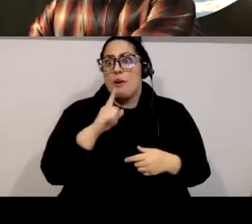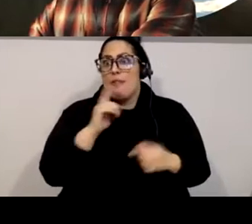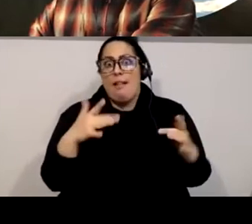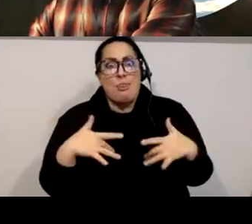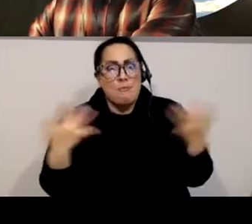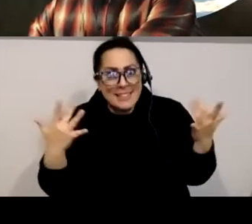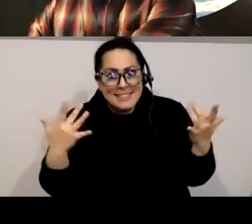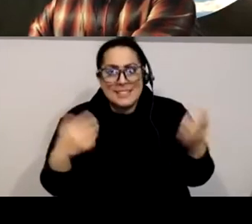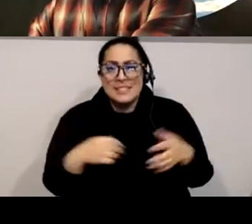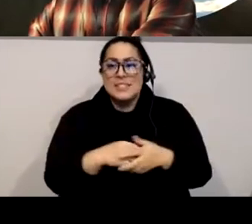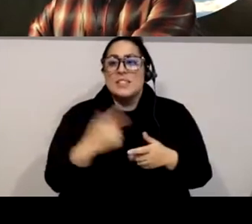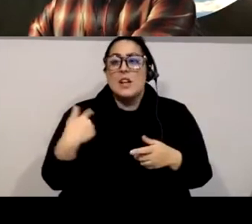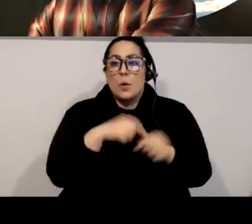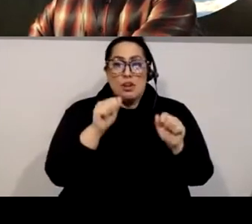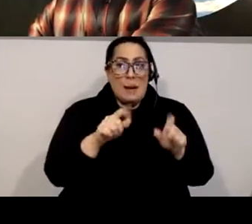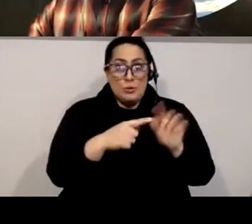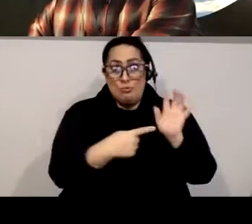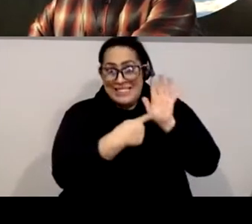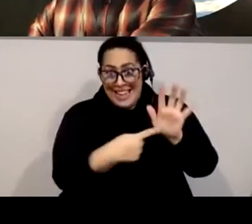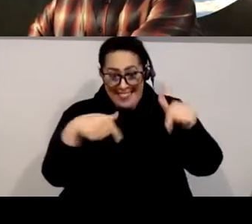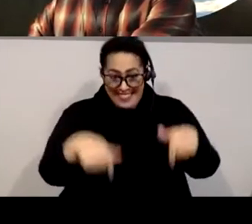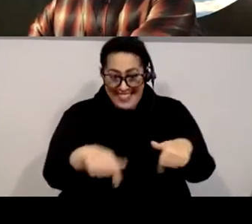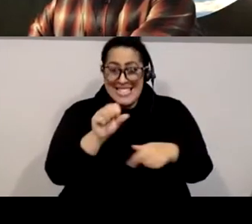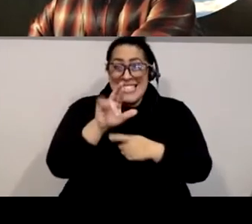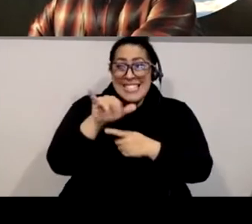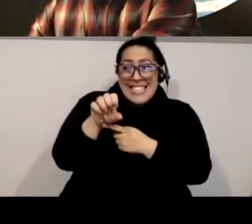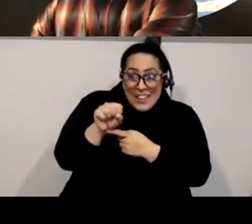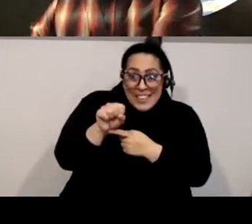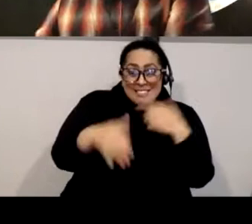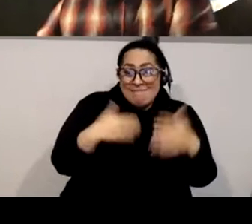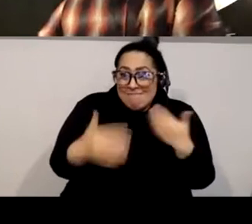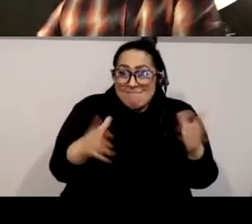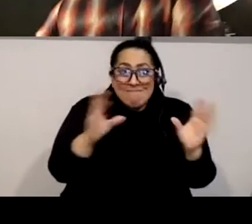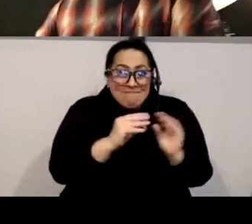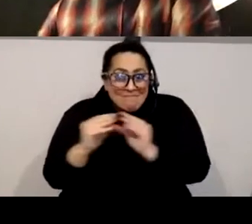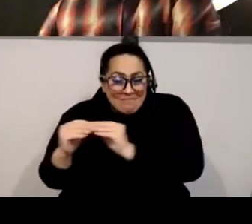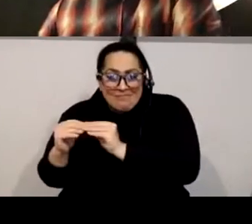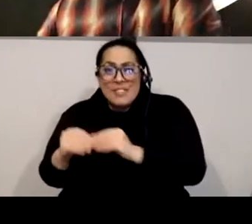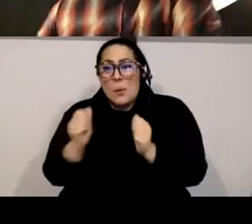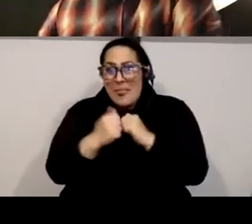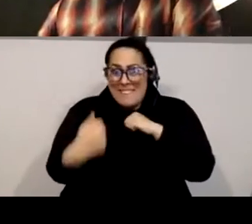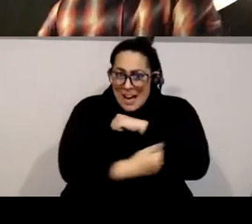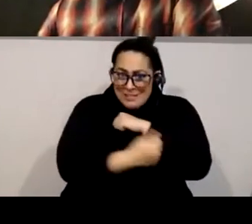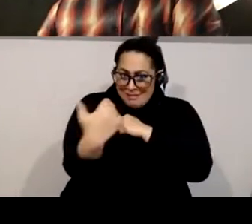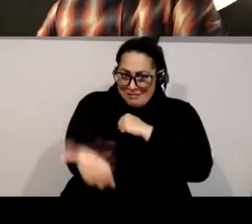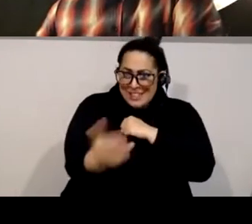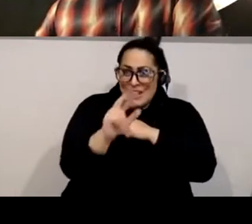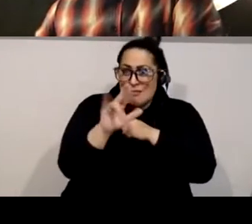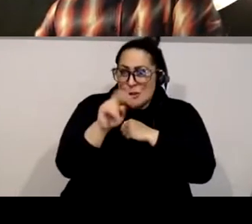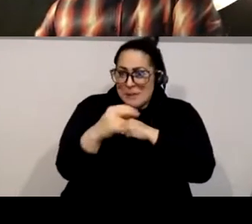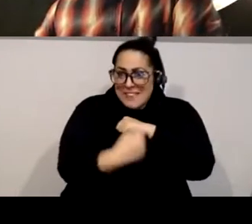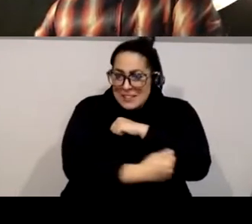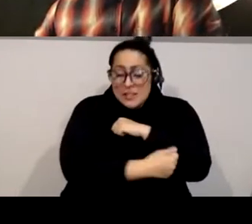that we are able to present this series with the foundation and just I wanted to share a little bit more